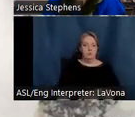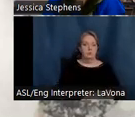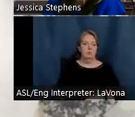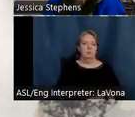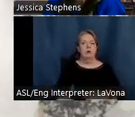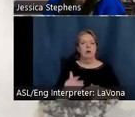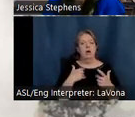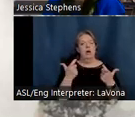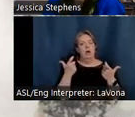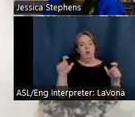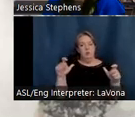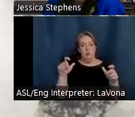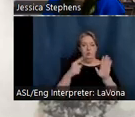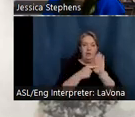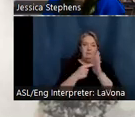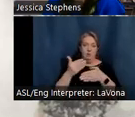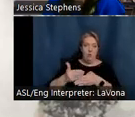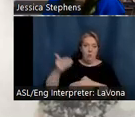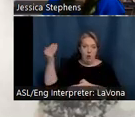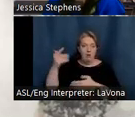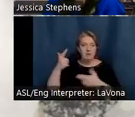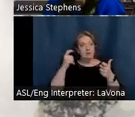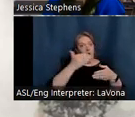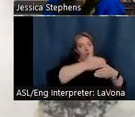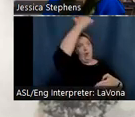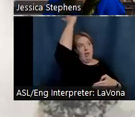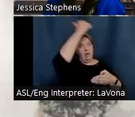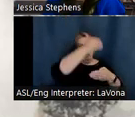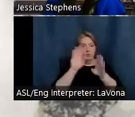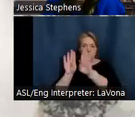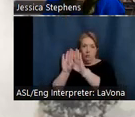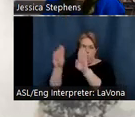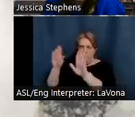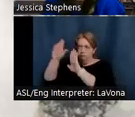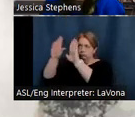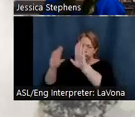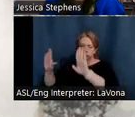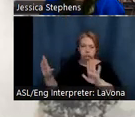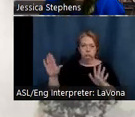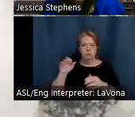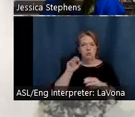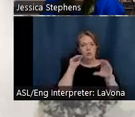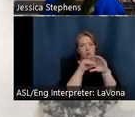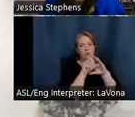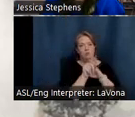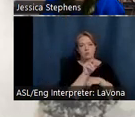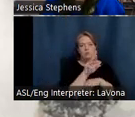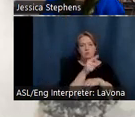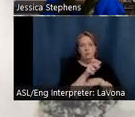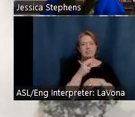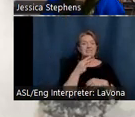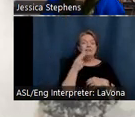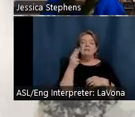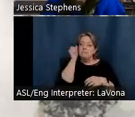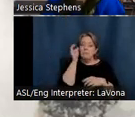exhibition walls, and the storage were exactly what Steele needed. He actively sold artwork throughout his